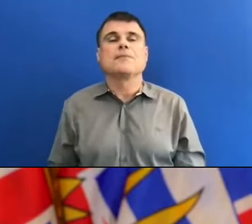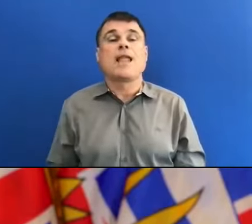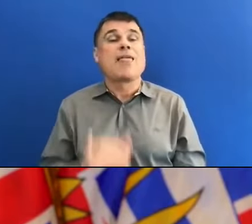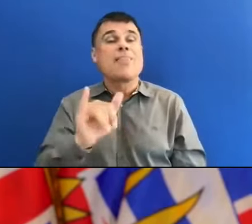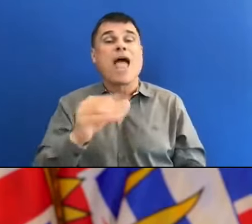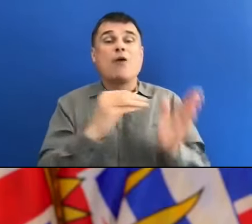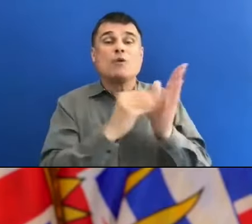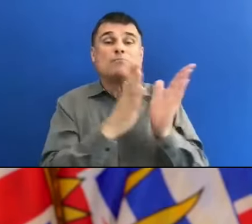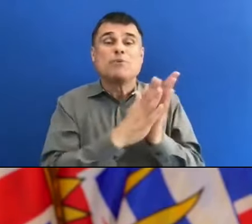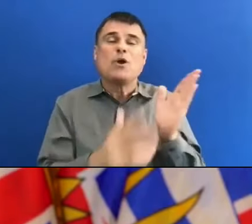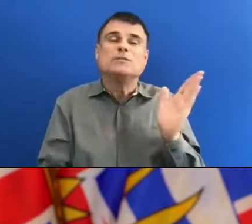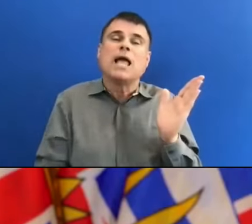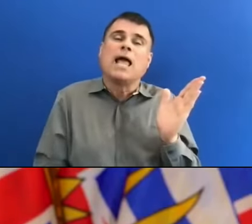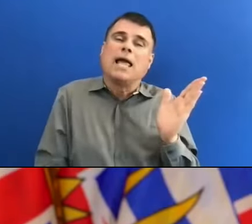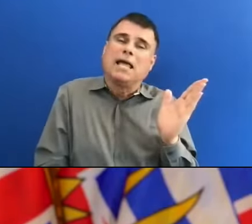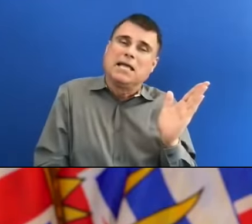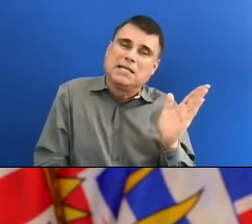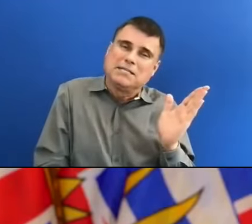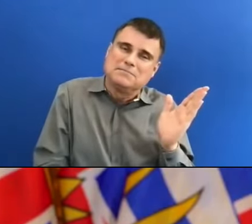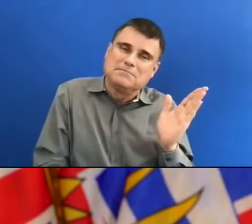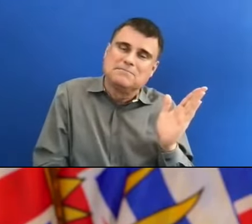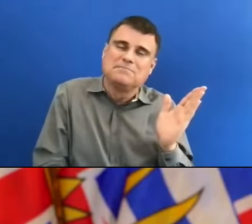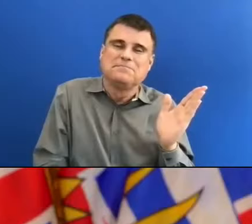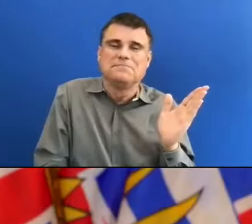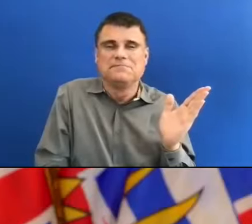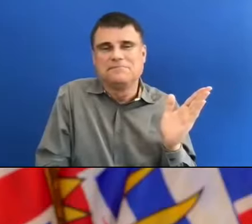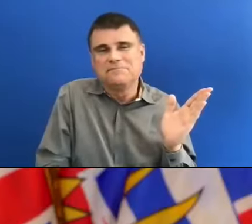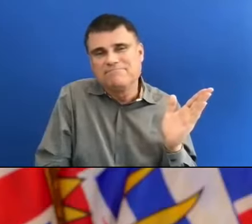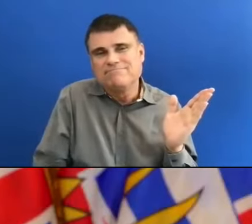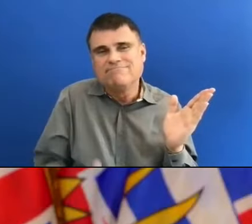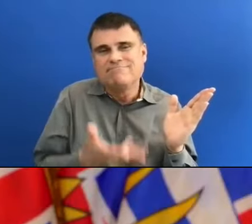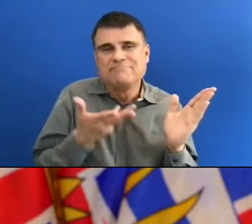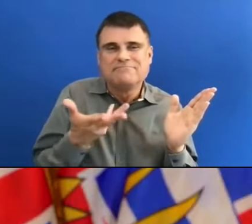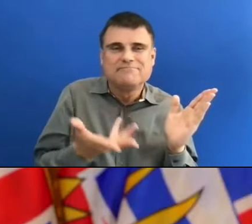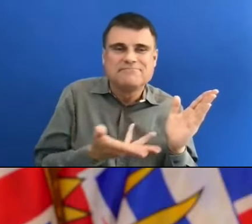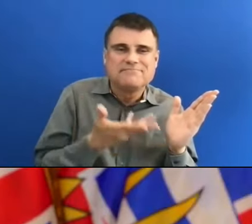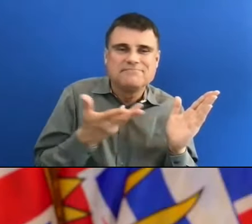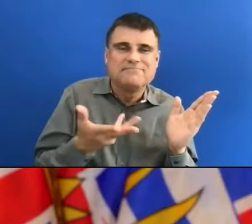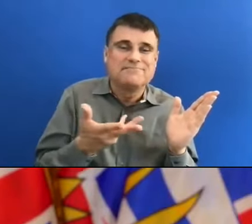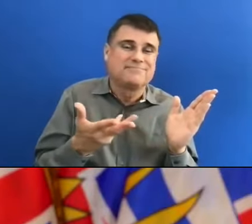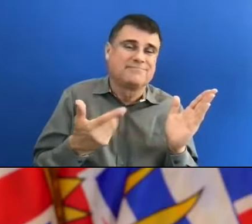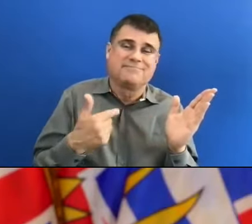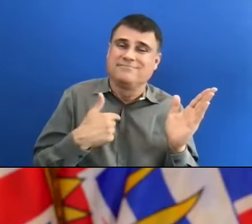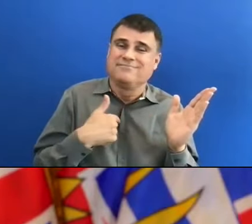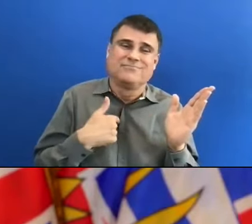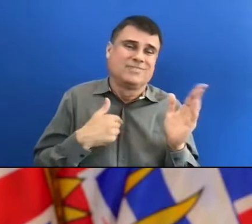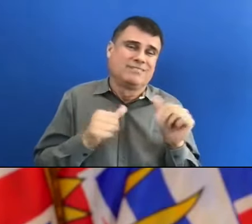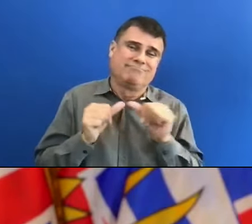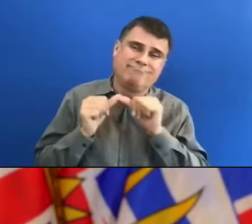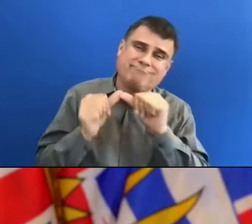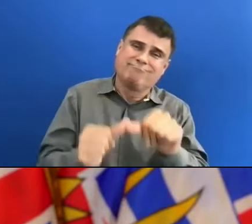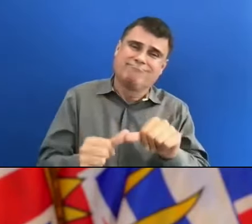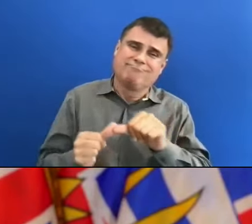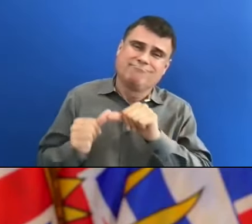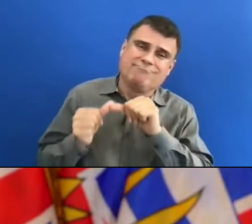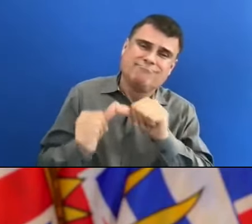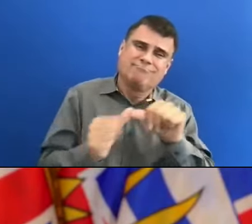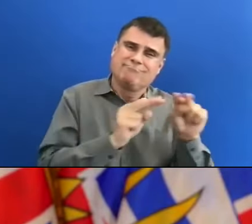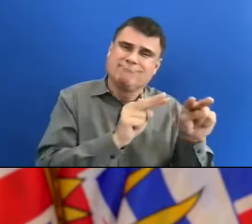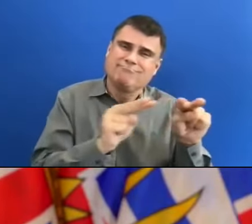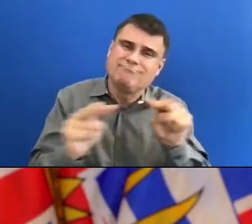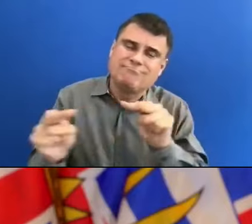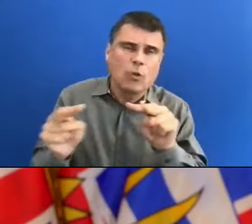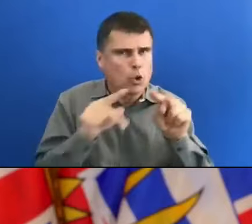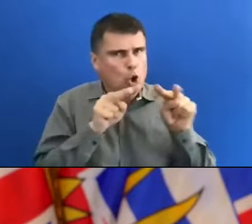times, we have an ongoing surveillance system where we do look at total deaths and deaths by cause here in British Columbia,